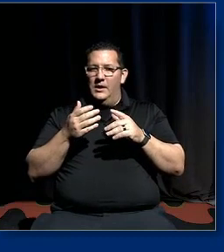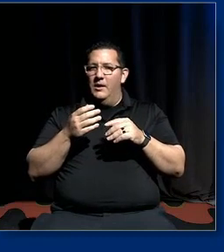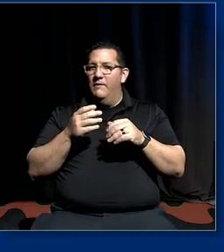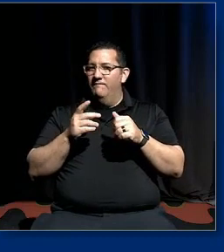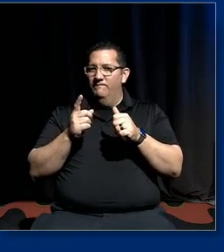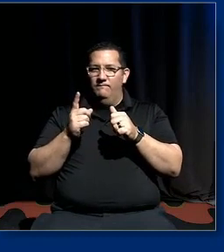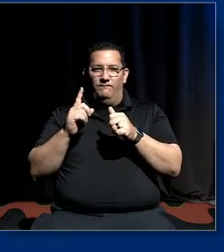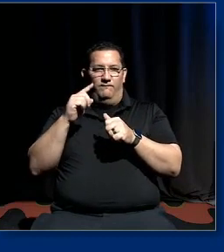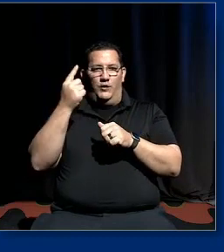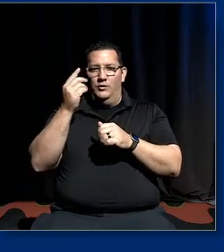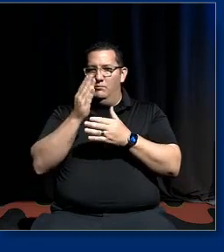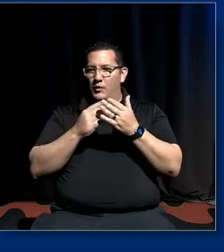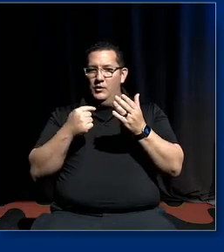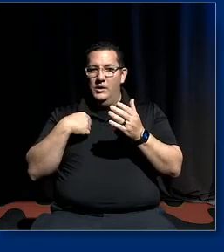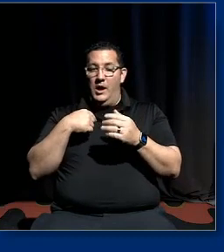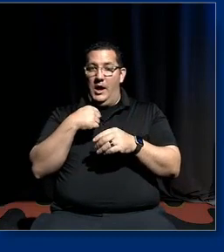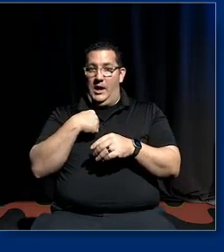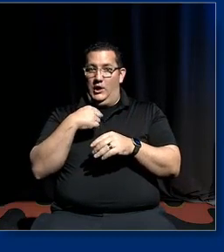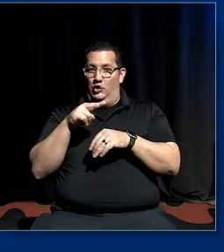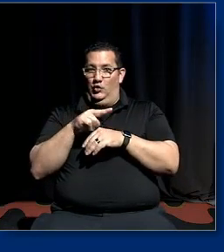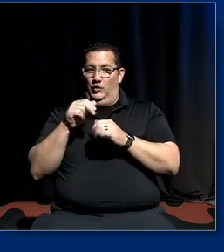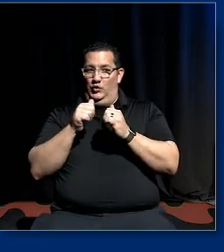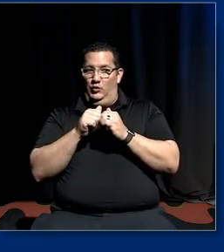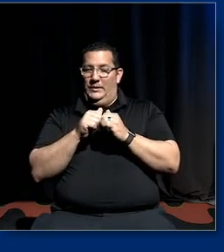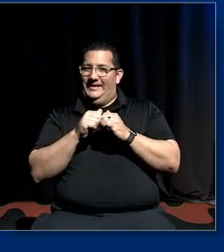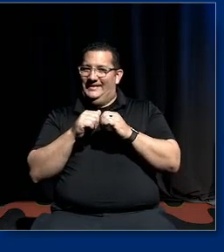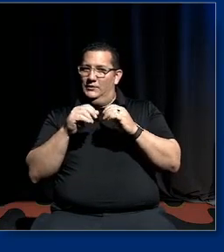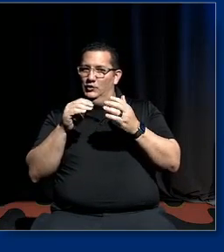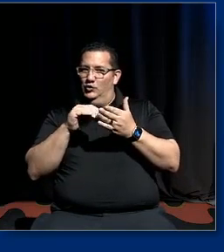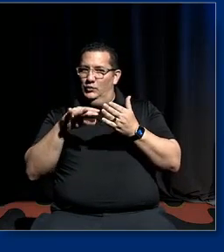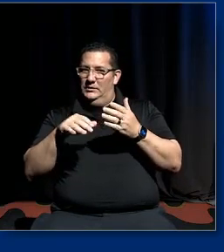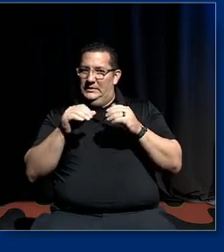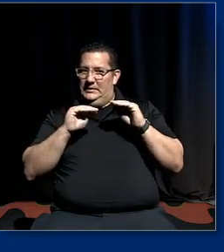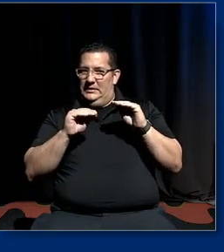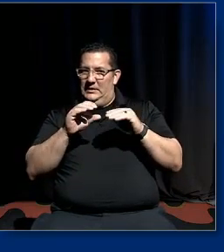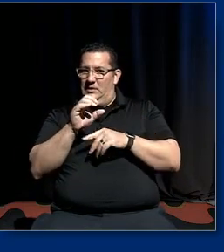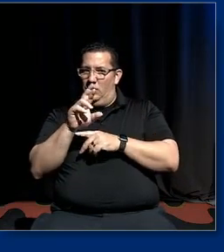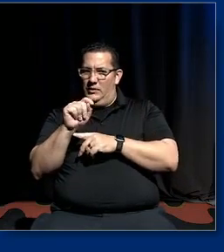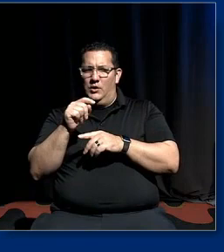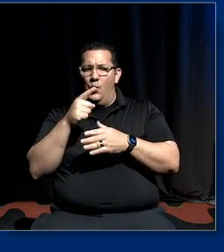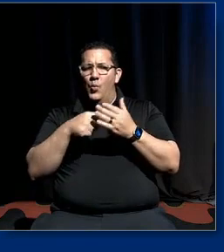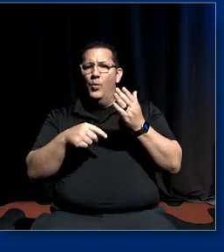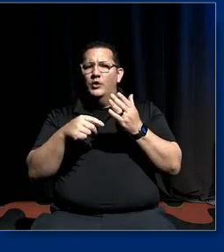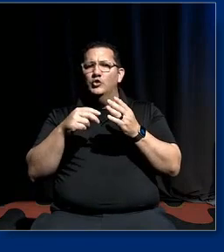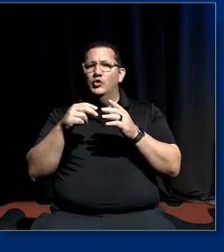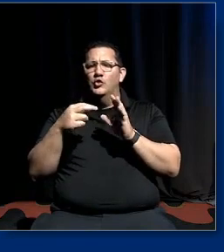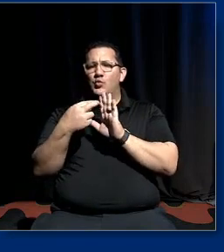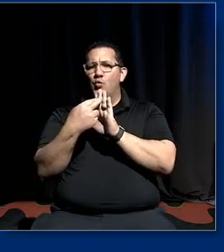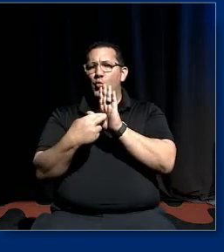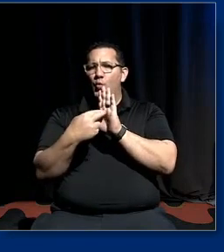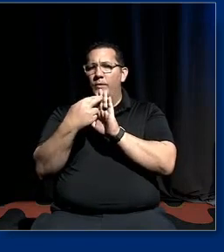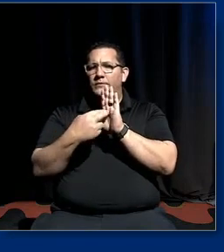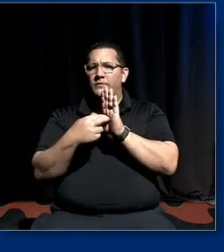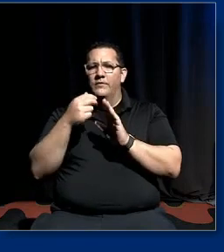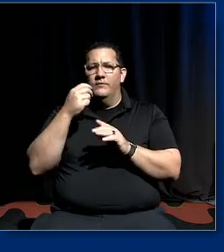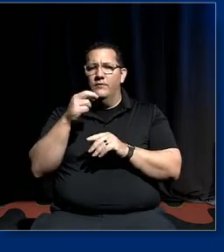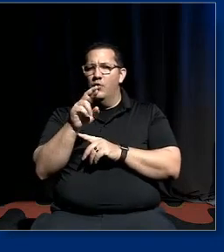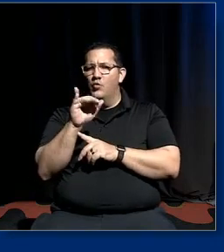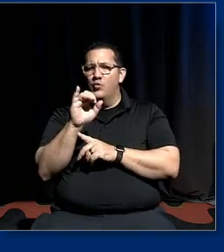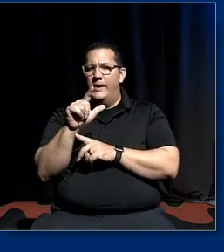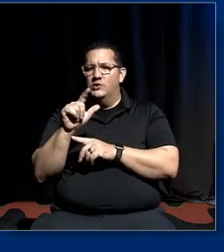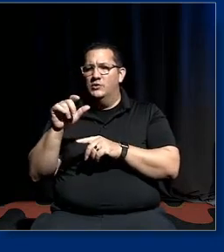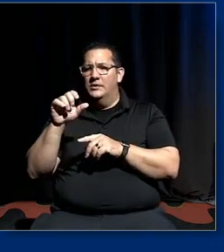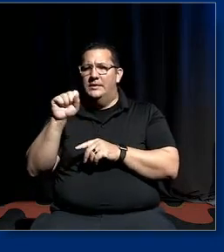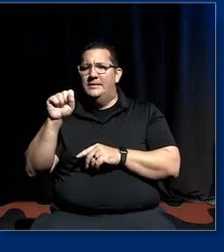piece that i i use with students when i'm teaching critical race theory called the rules of racial standing uh and and bell basically